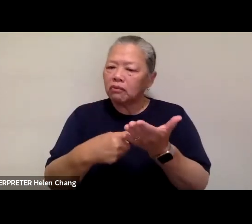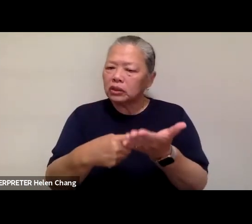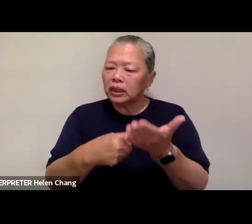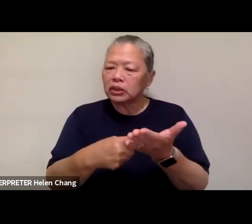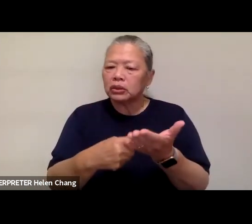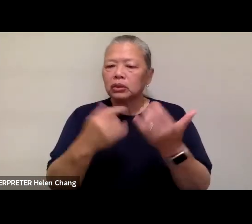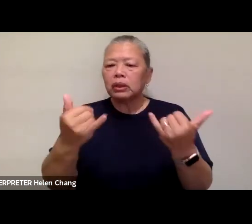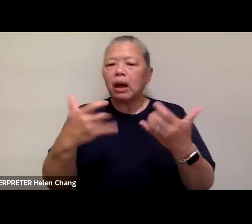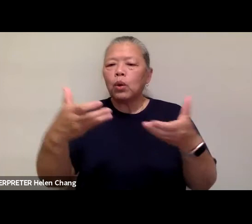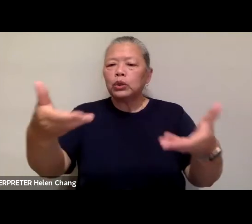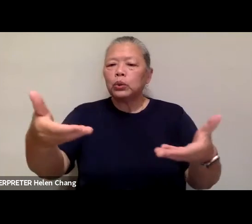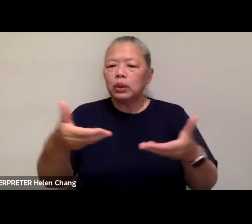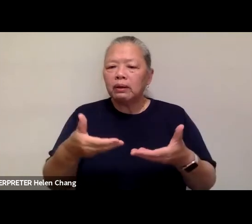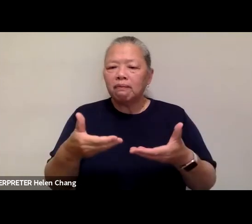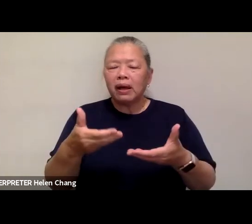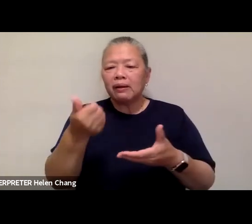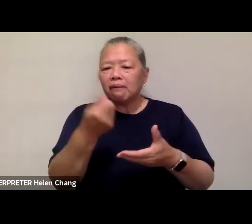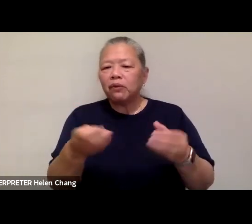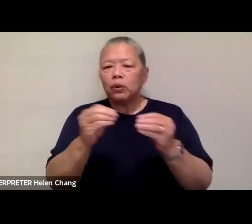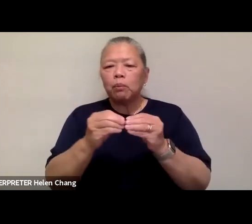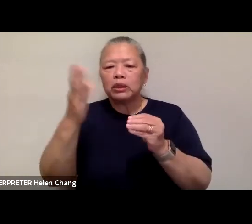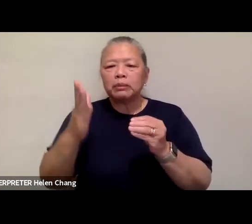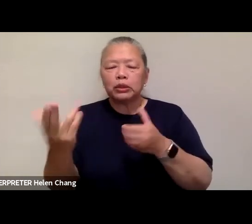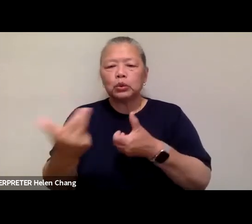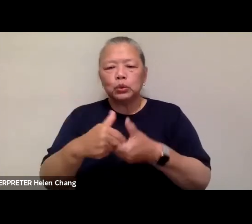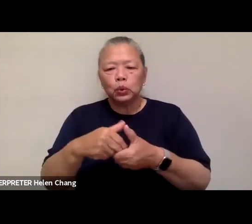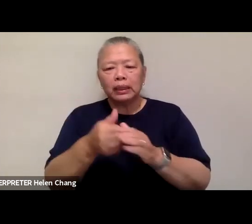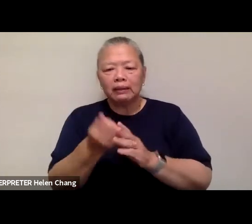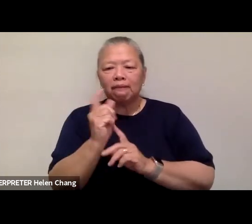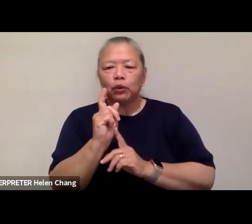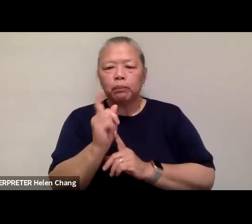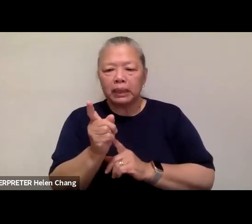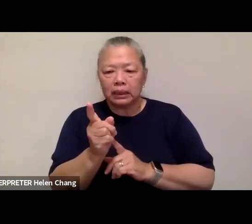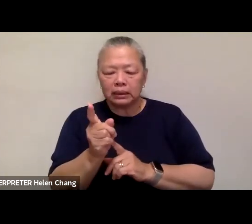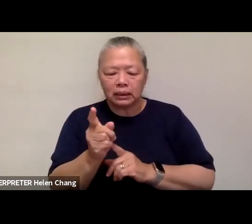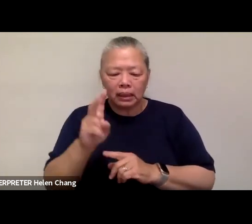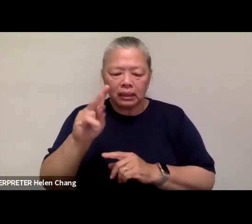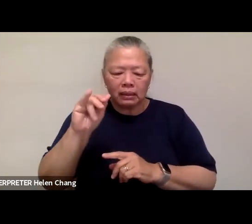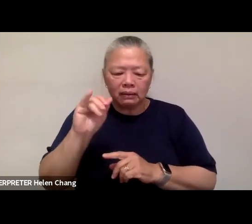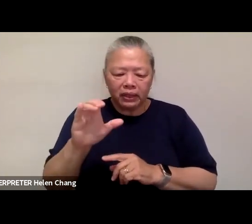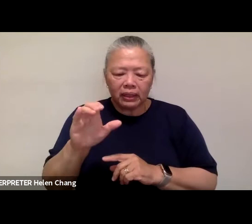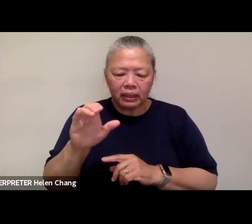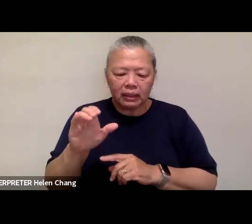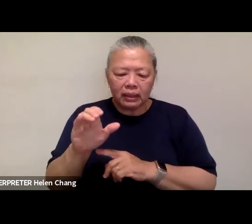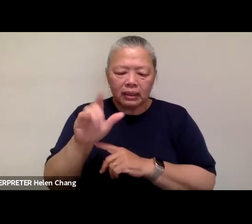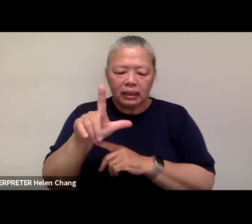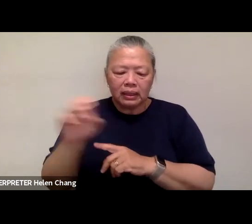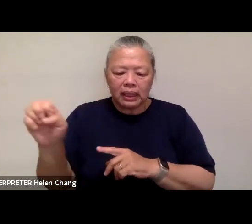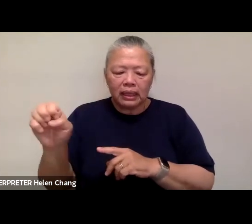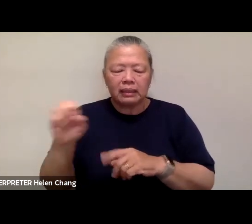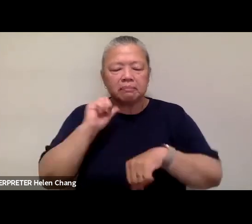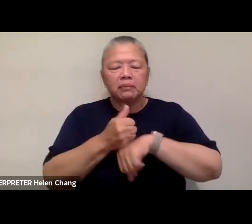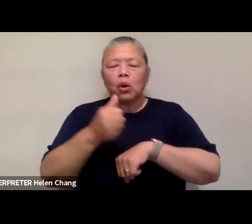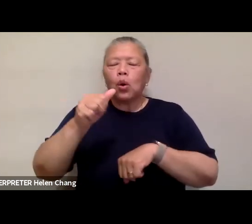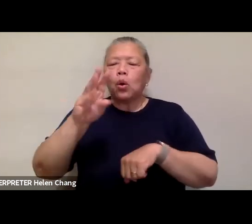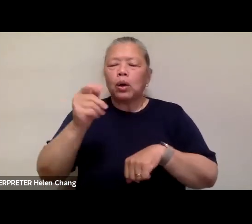invite some additional speakers to join us in just a few moments. Vic Lee is the co founder of Welcome to Chinatown